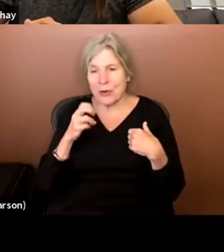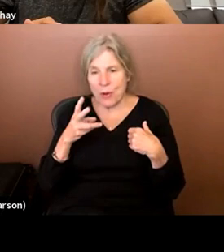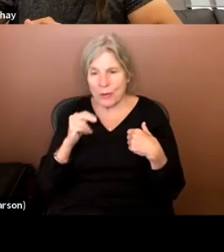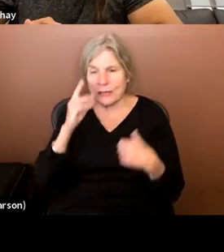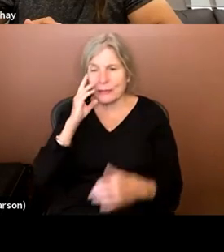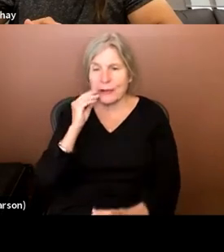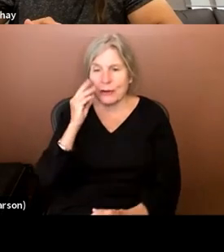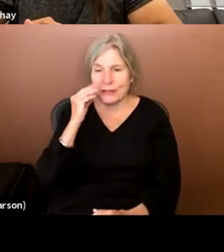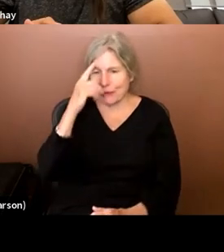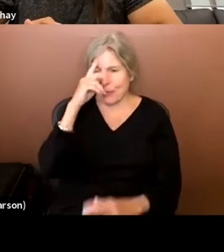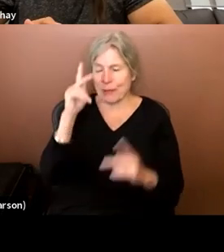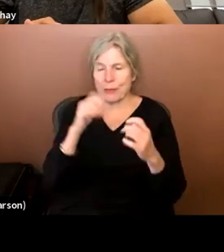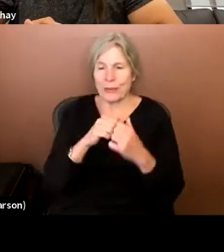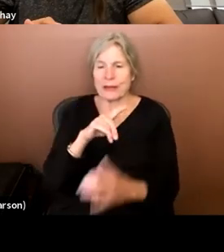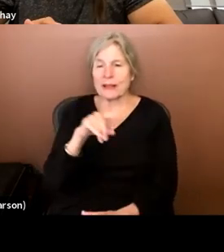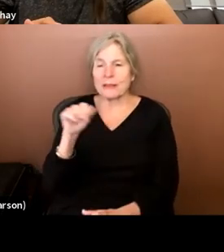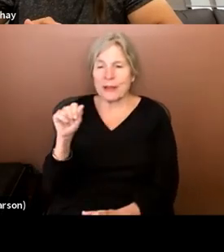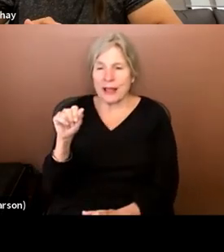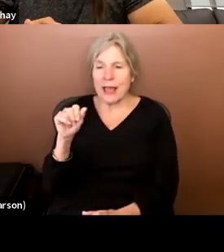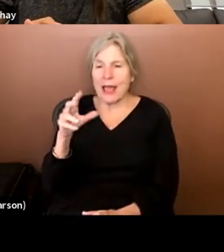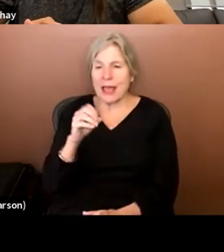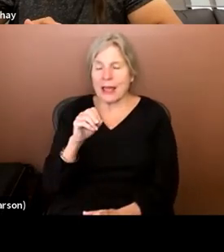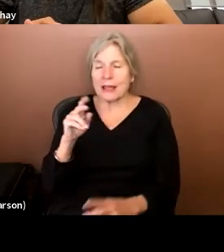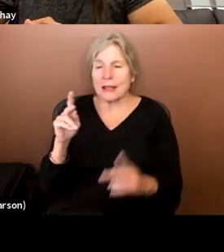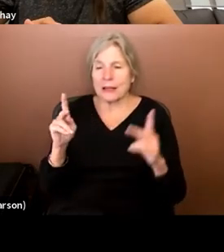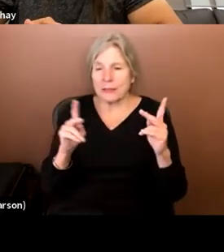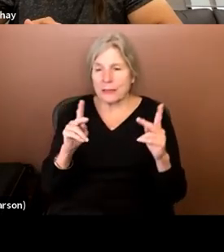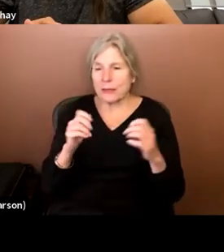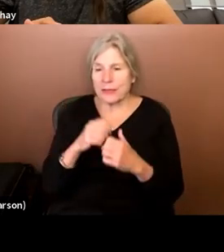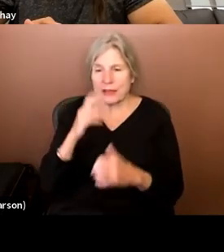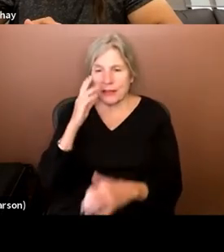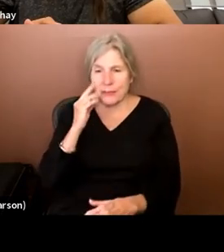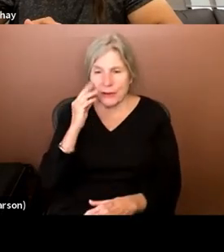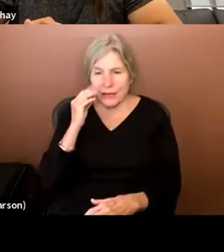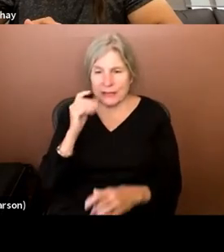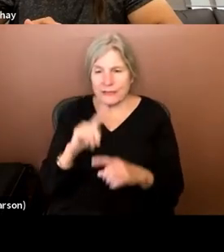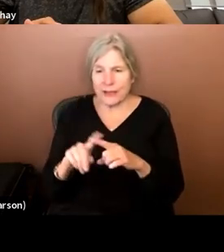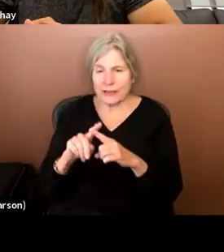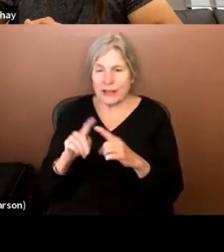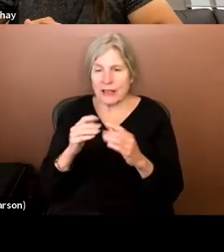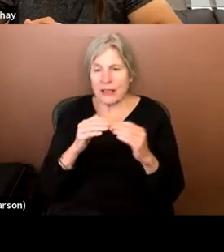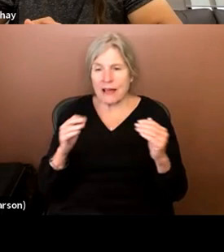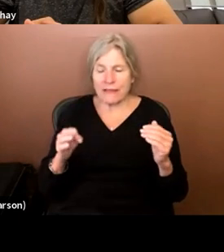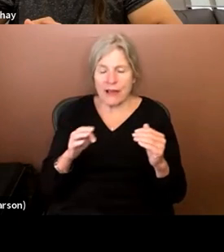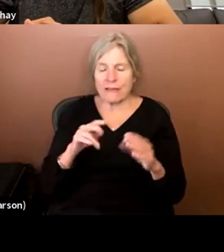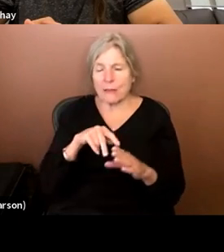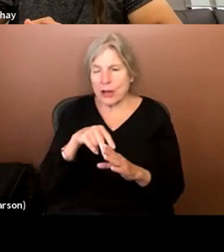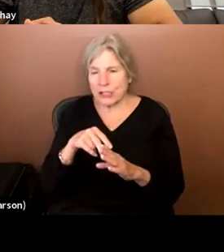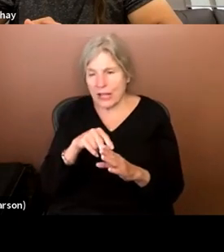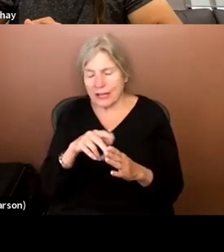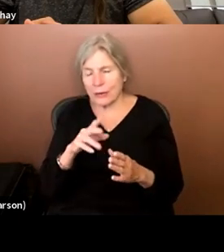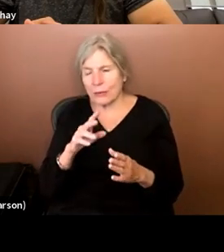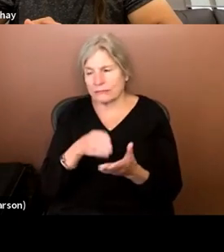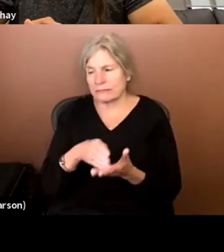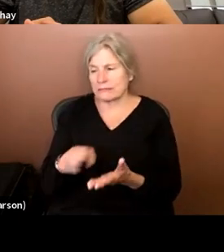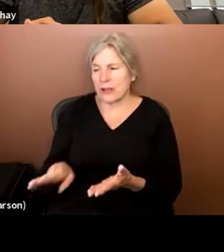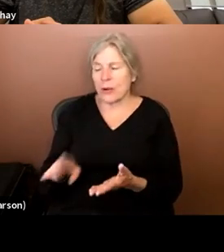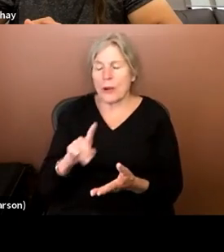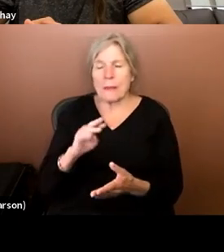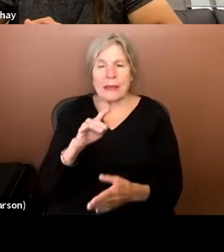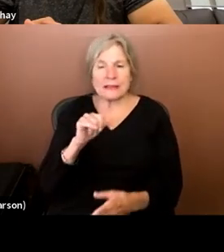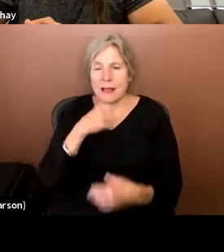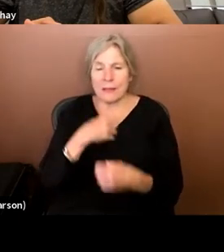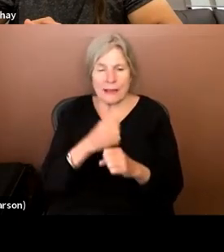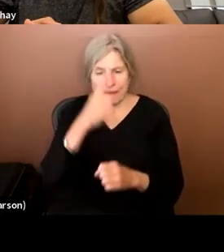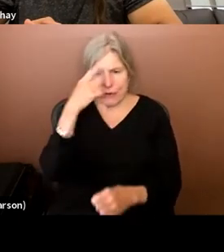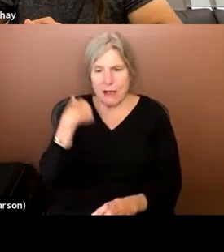for people with disabilities and people with experiencing various levels of marginality where media is often not made for us, we're in